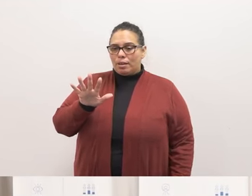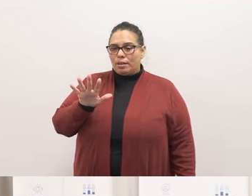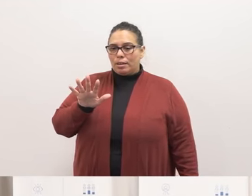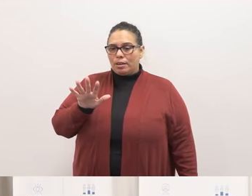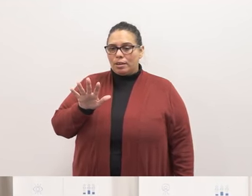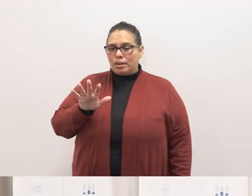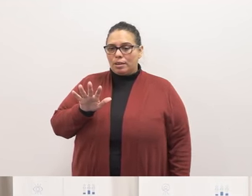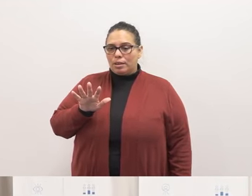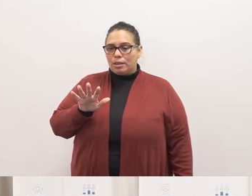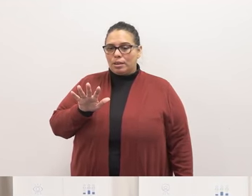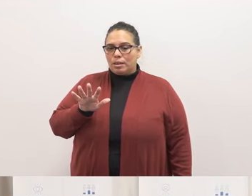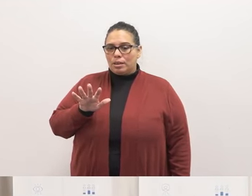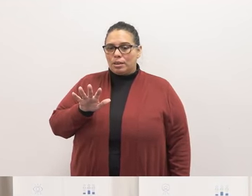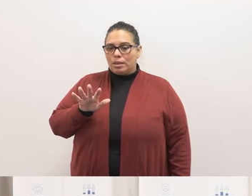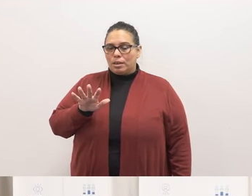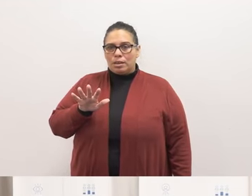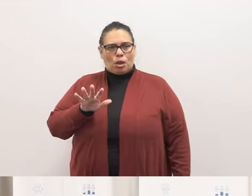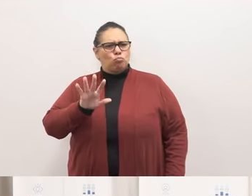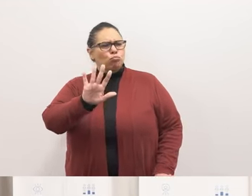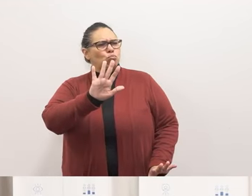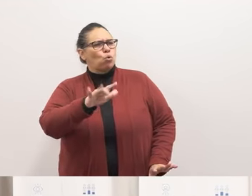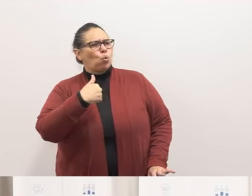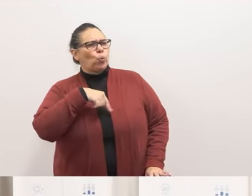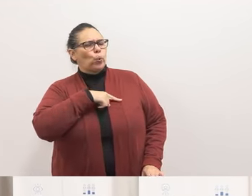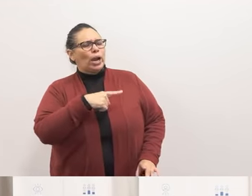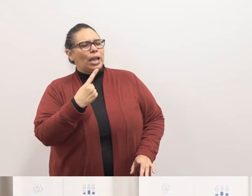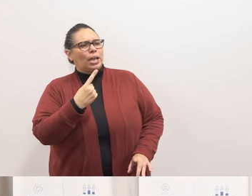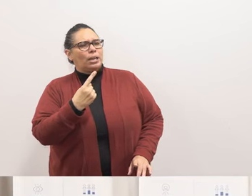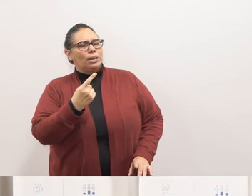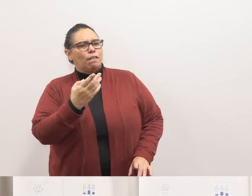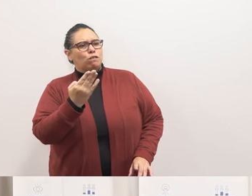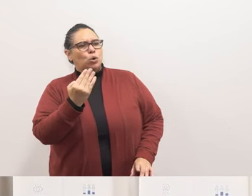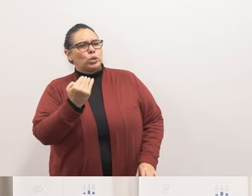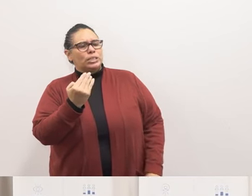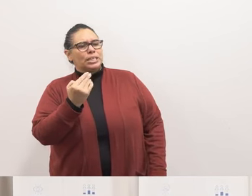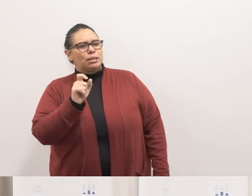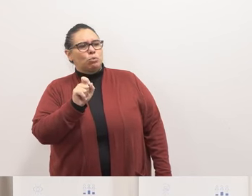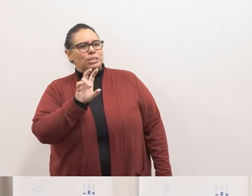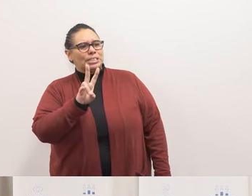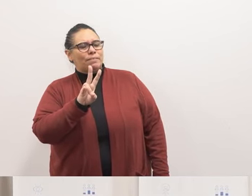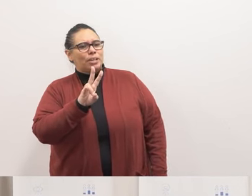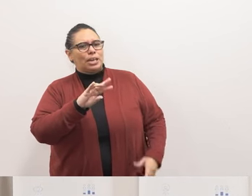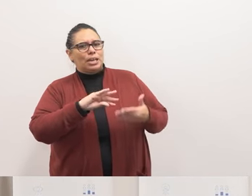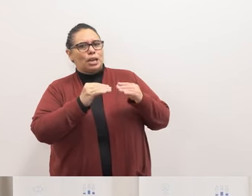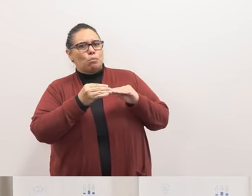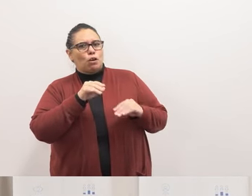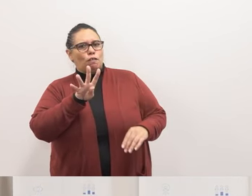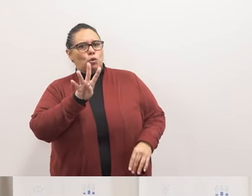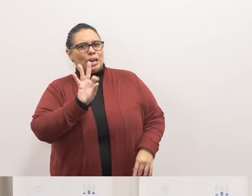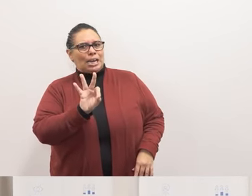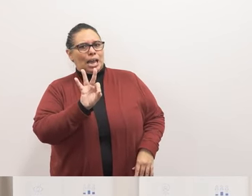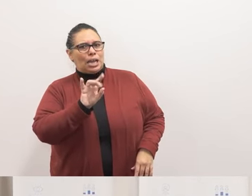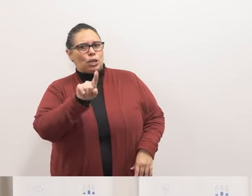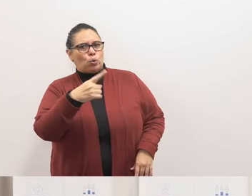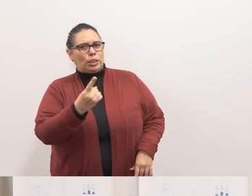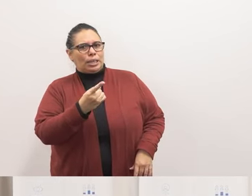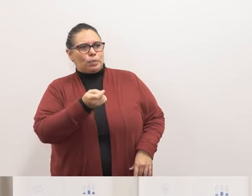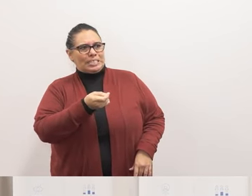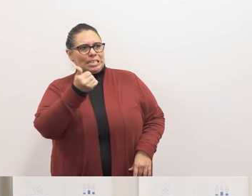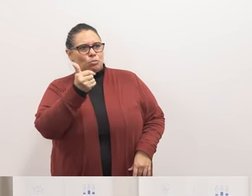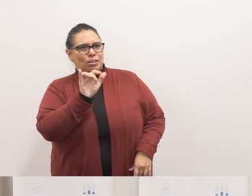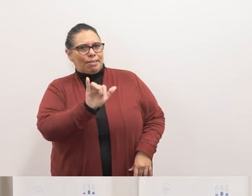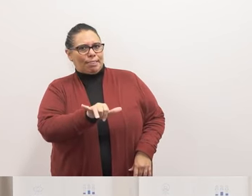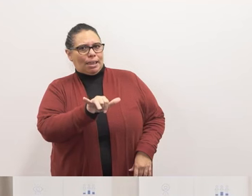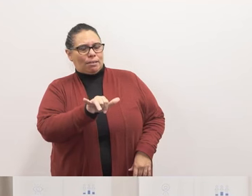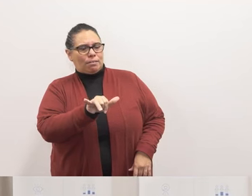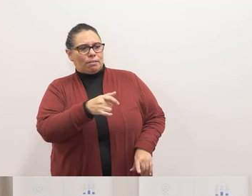14.7 correct yes item number 49 only we separated out that